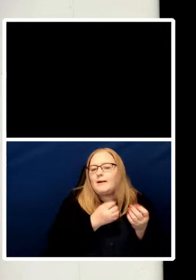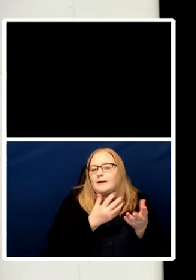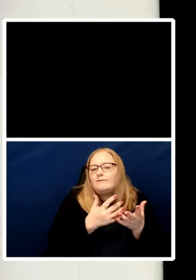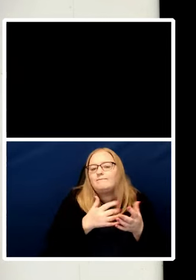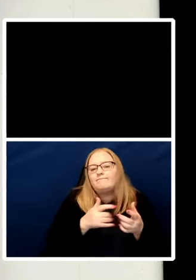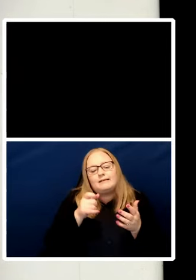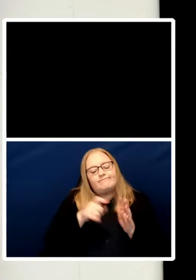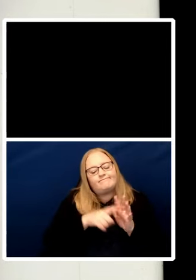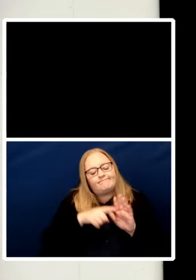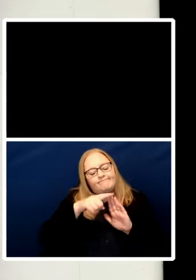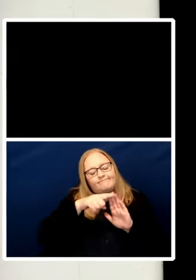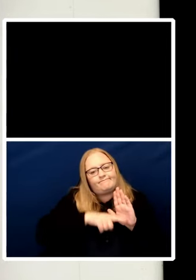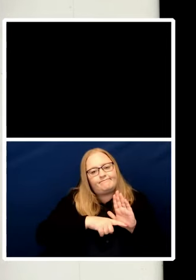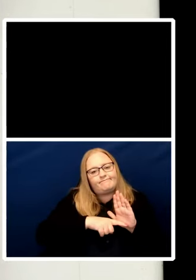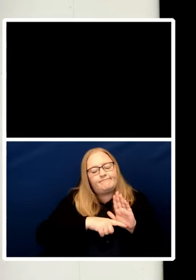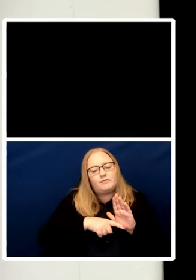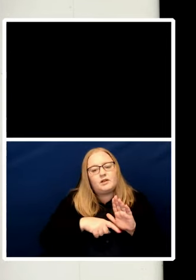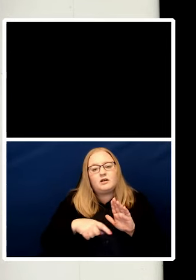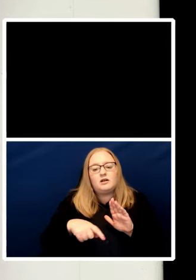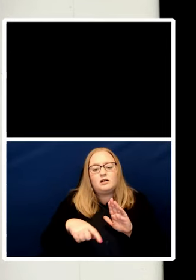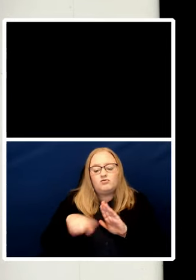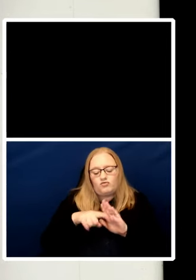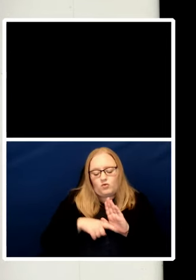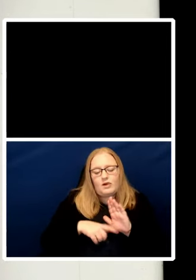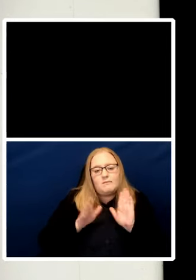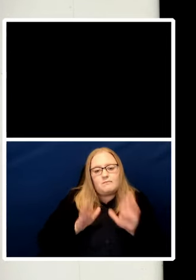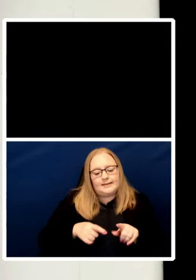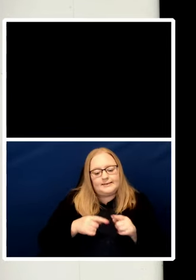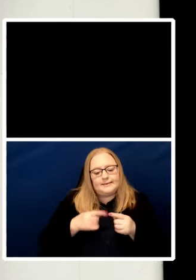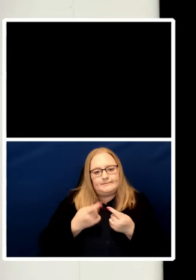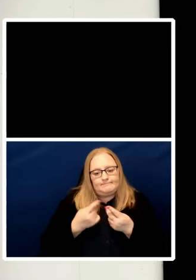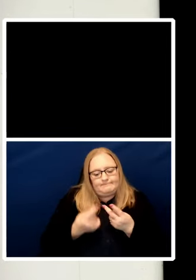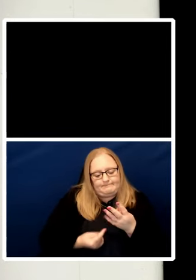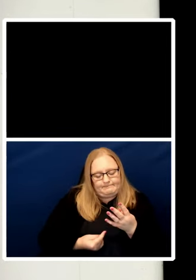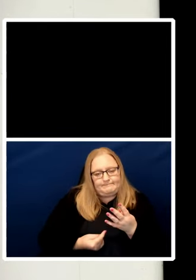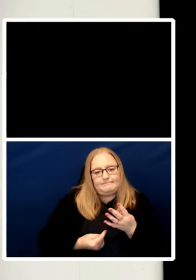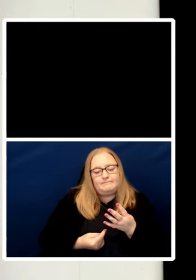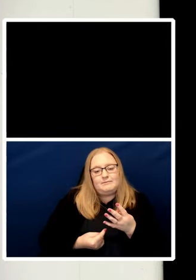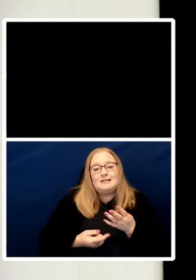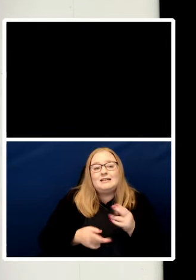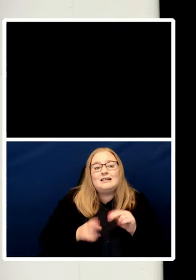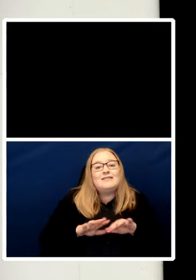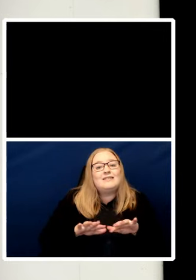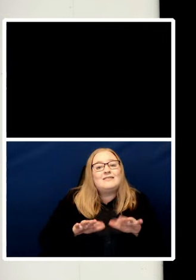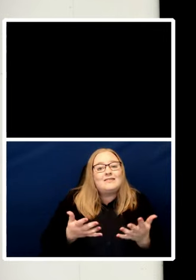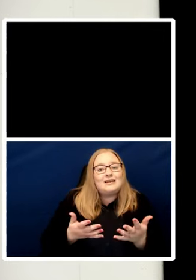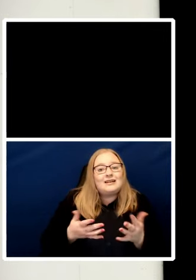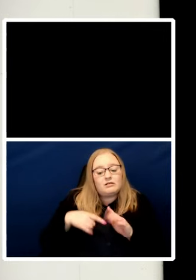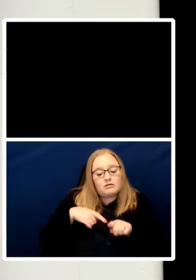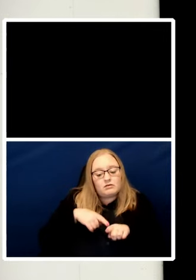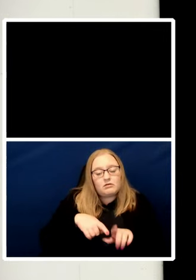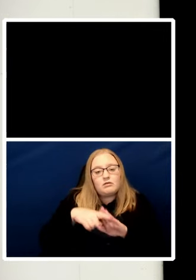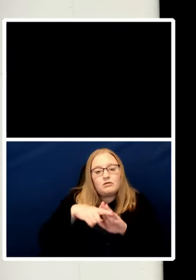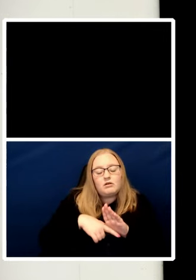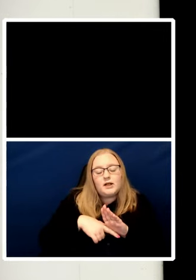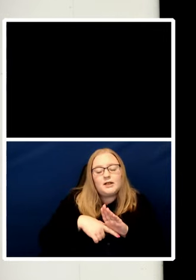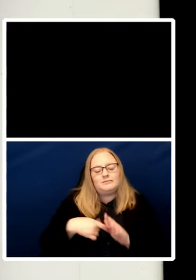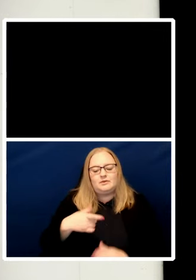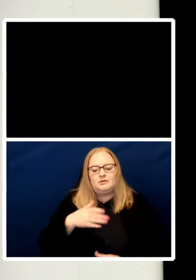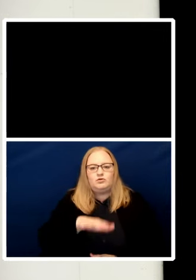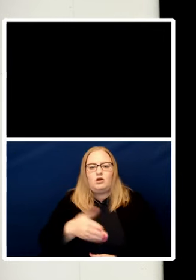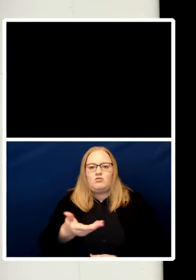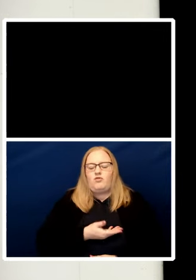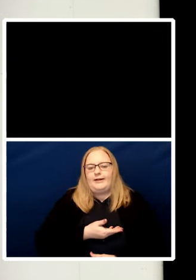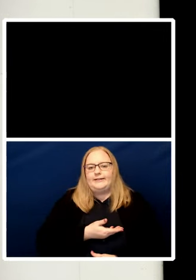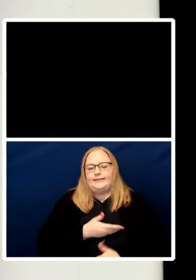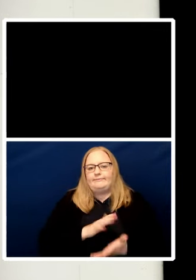do so would be a violation of the rights of the child. child. When these rules are breached, there'll be a range